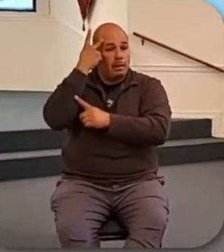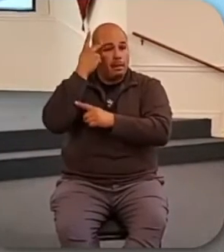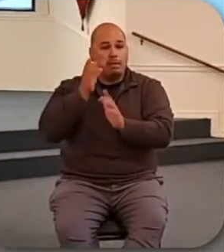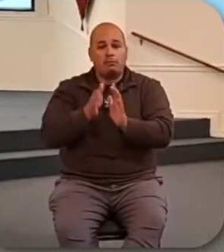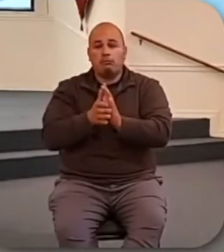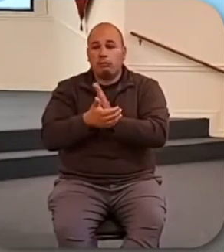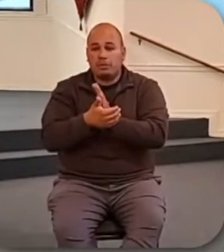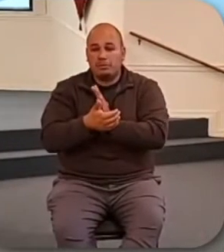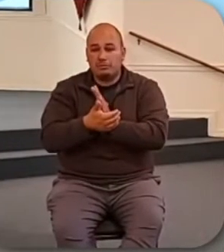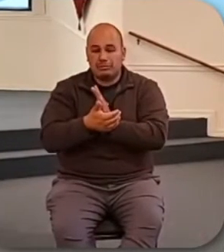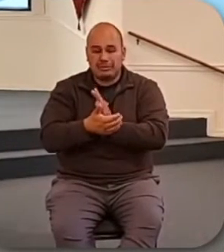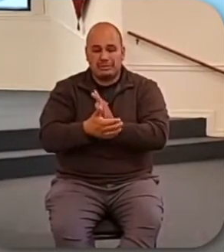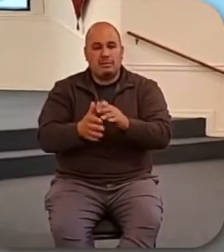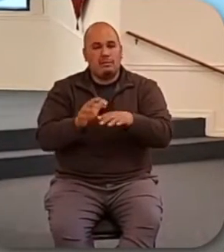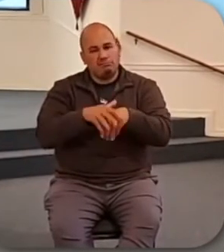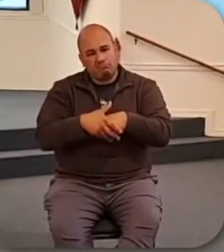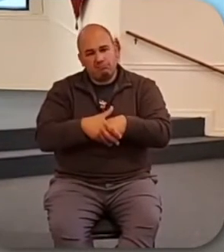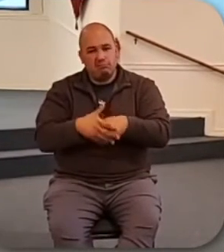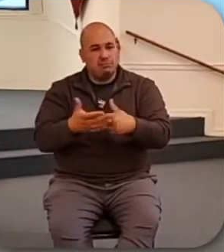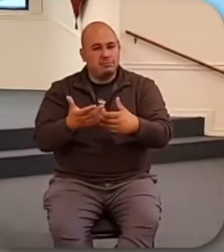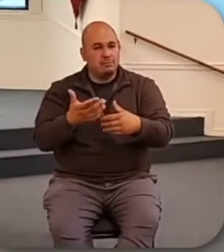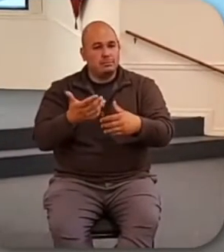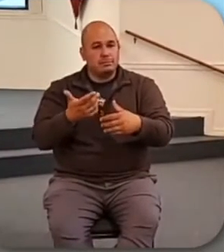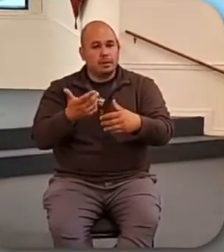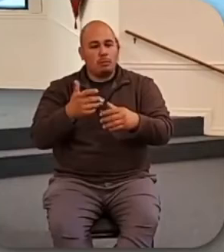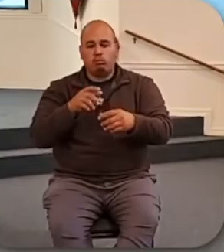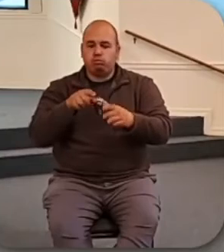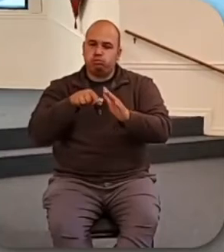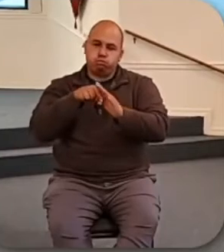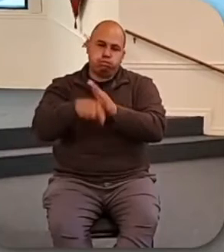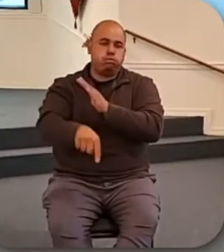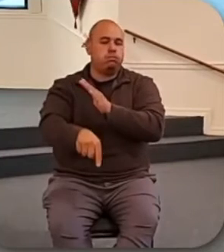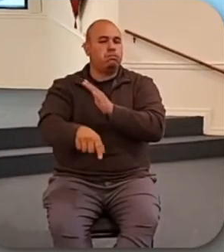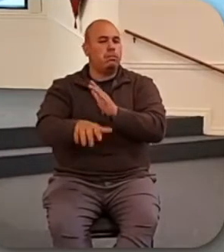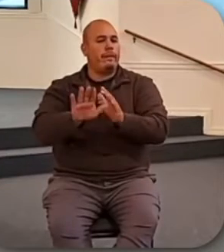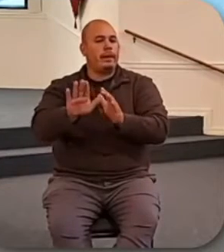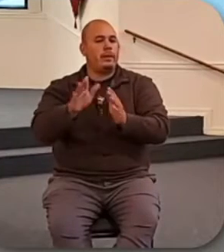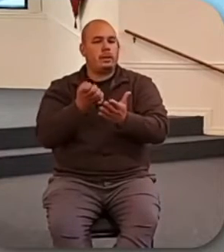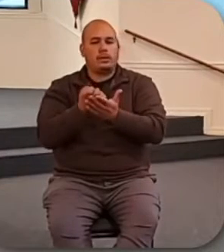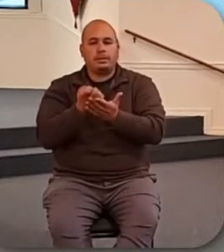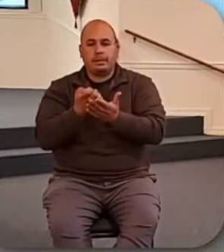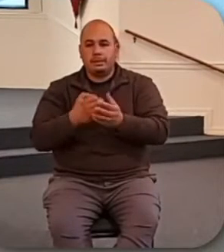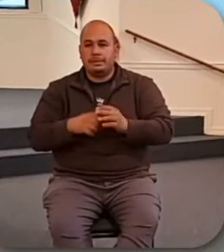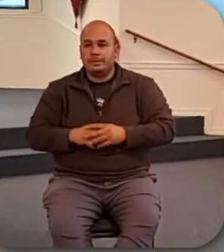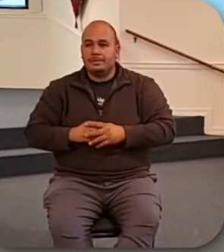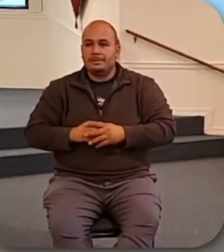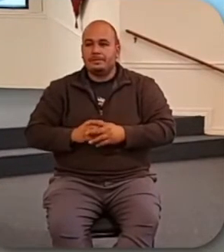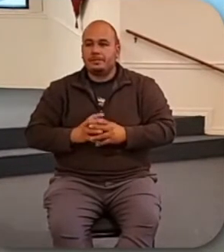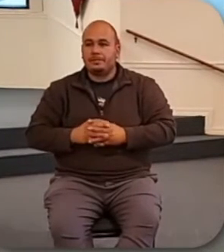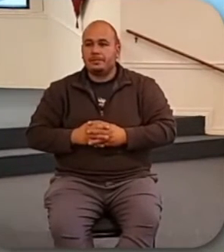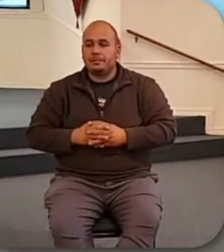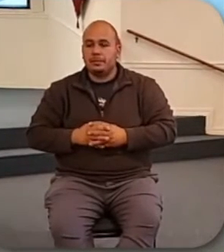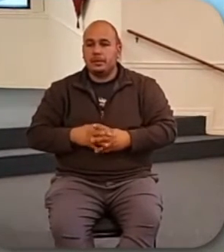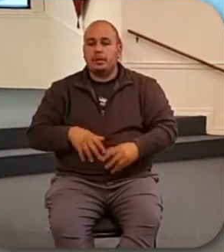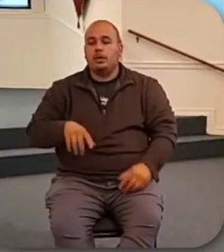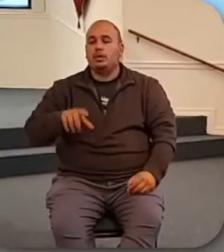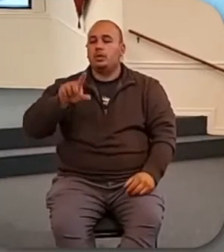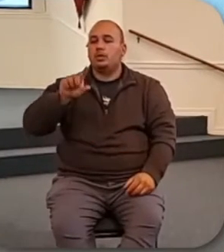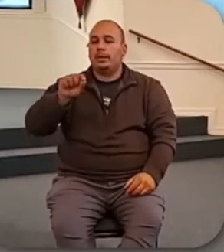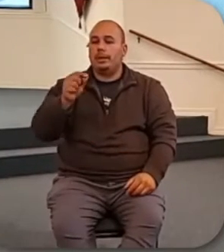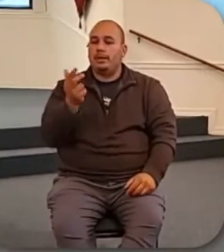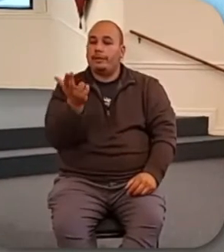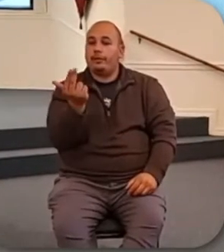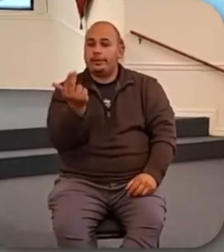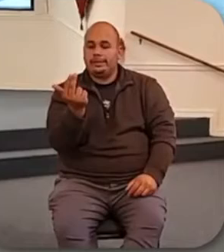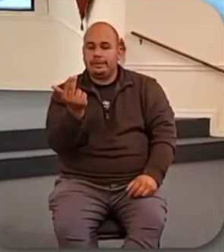dropping oil prices ruined their economy. In 2013, get this,